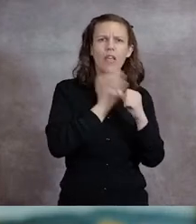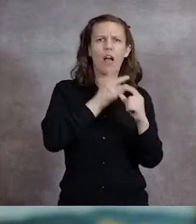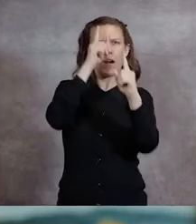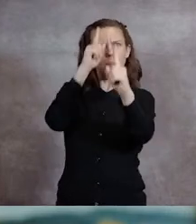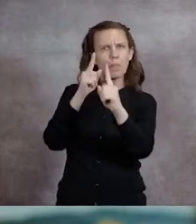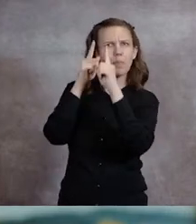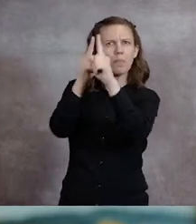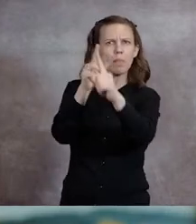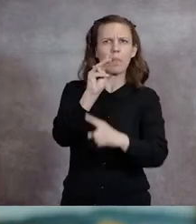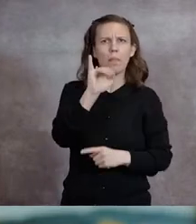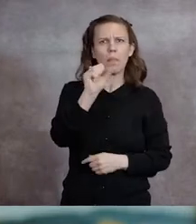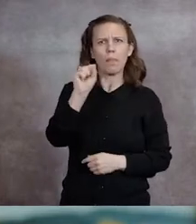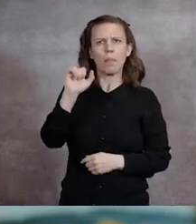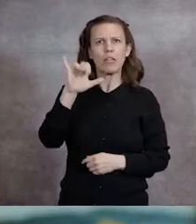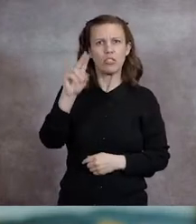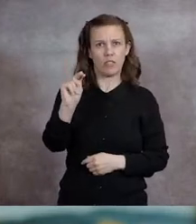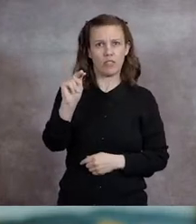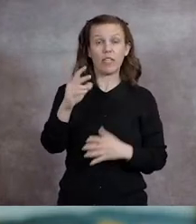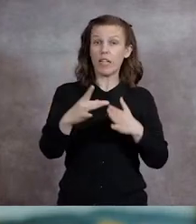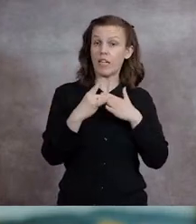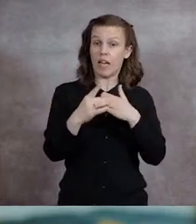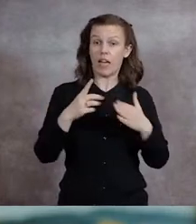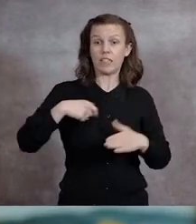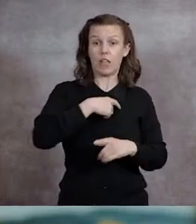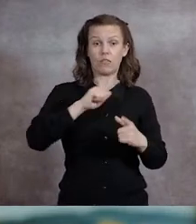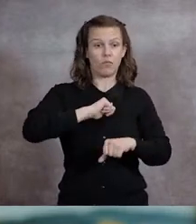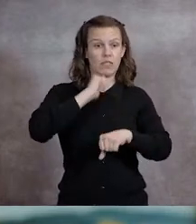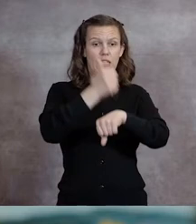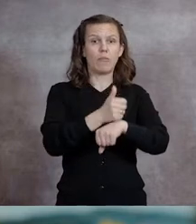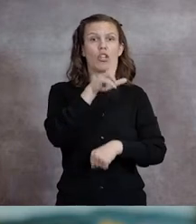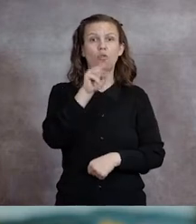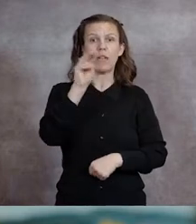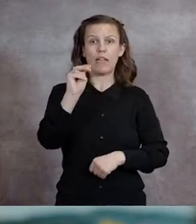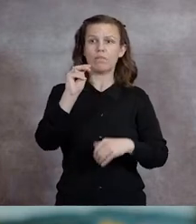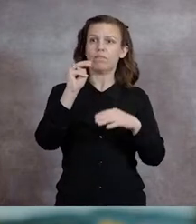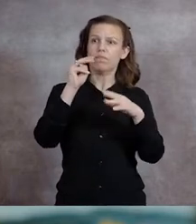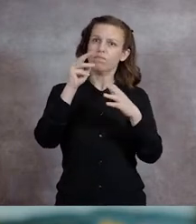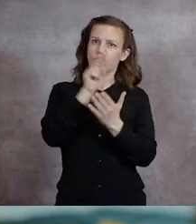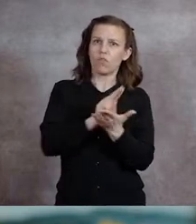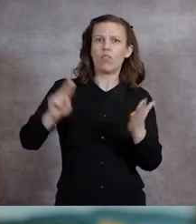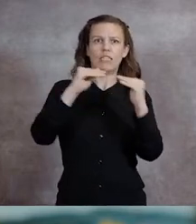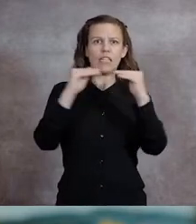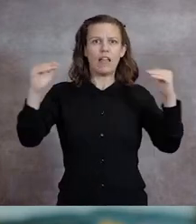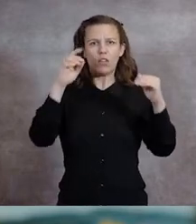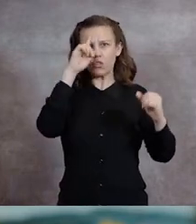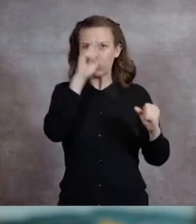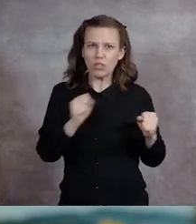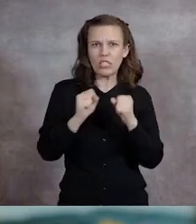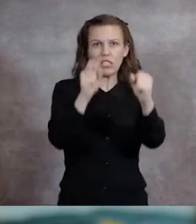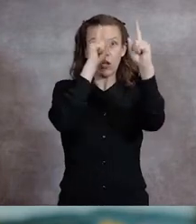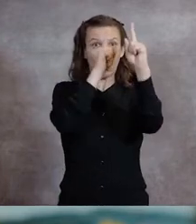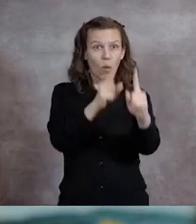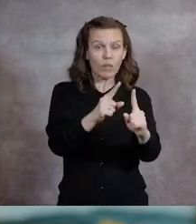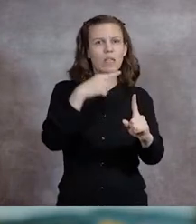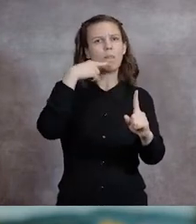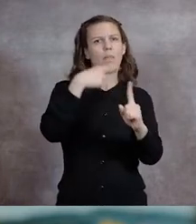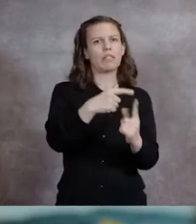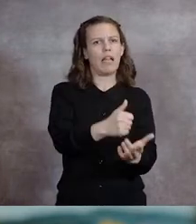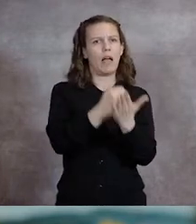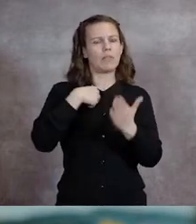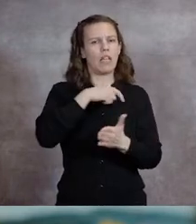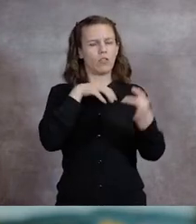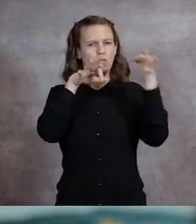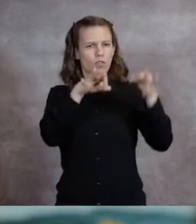guides us as we establish university-level strategic goals, and helps us to outline the critical tasks that we need to